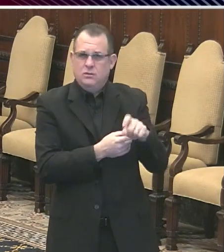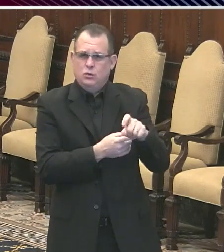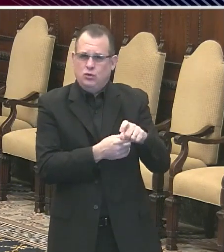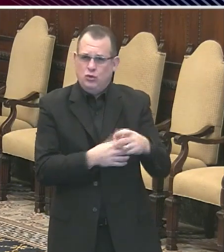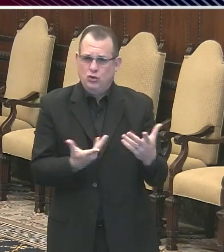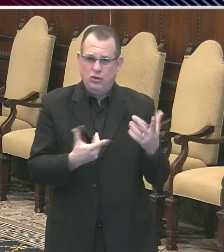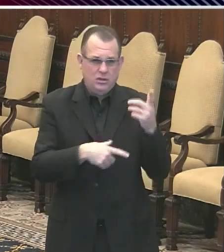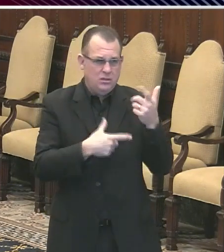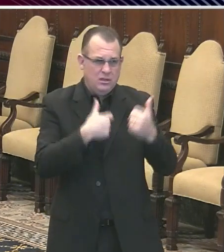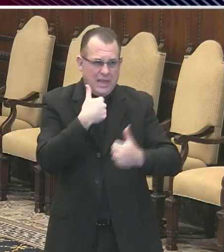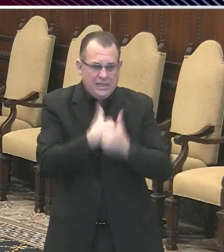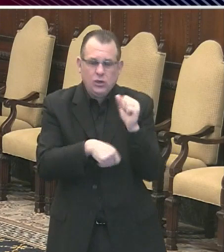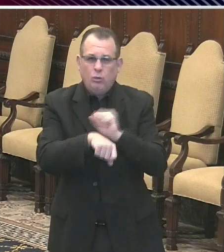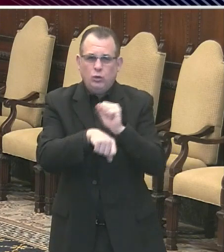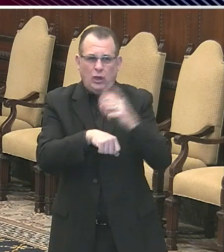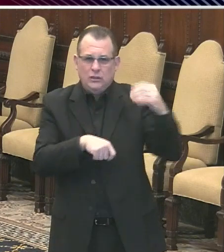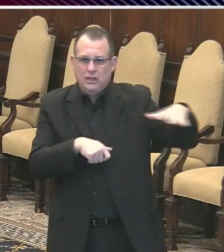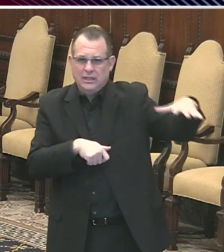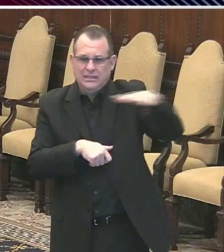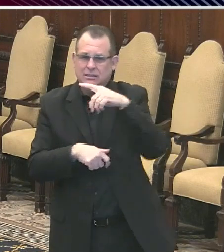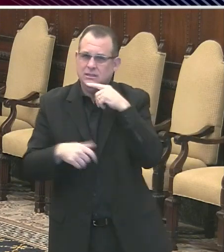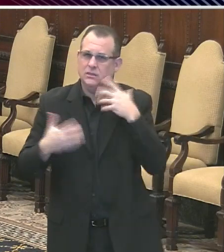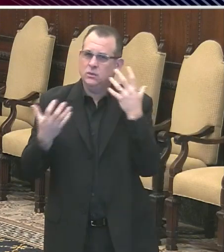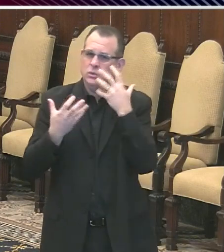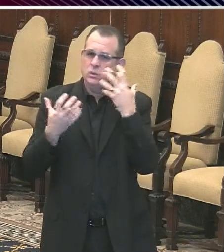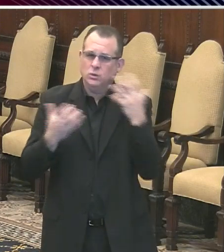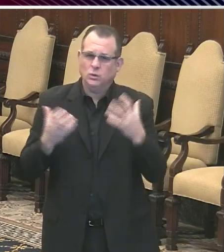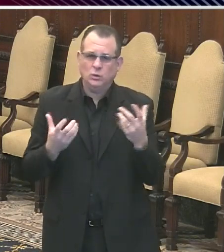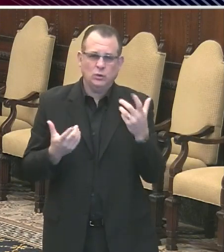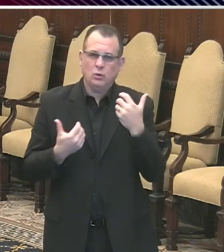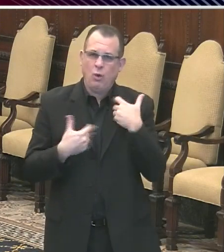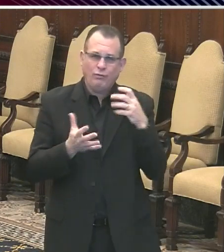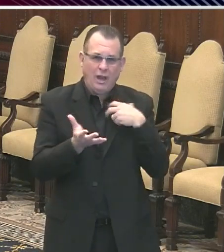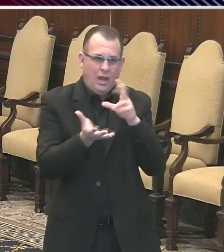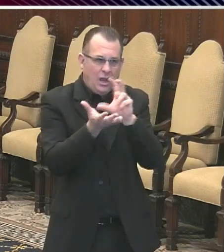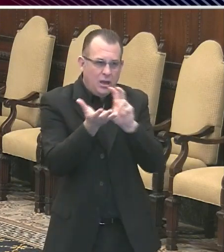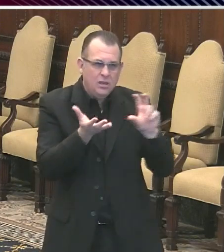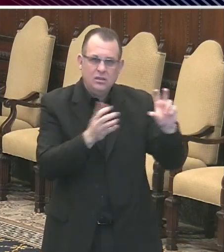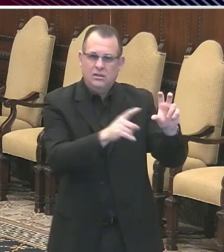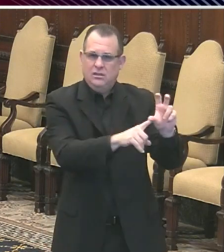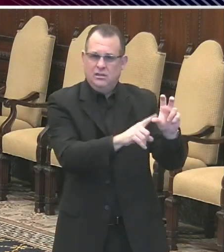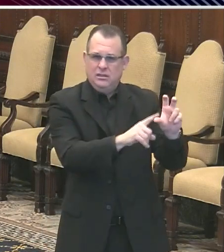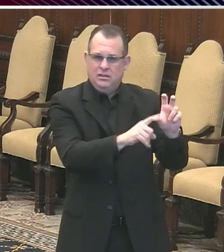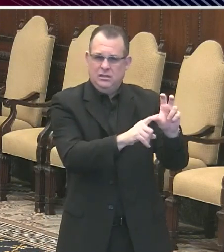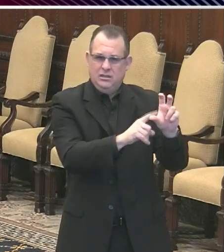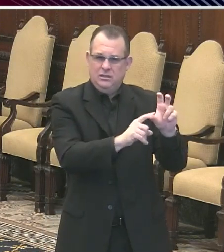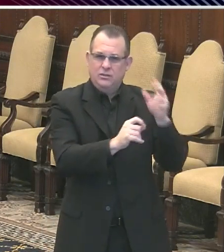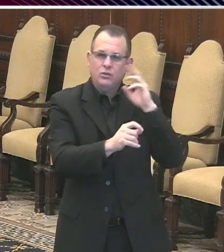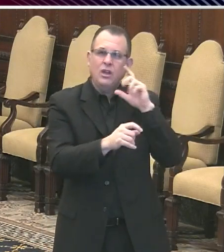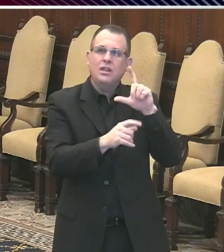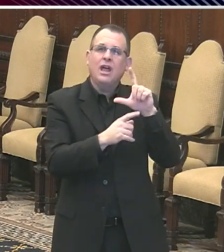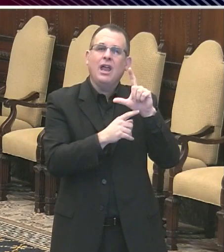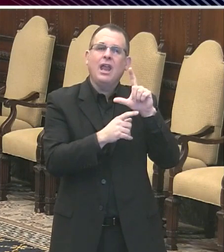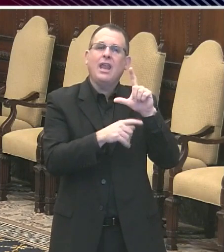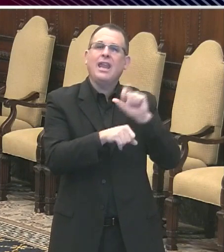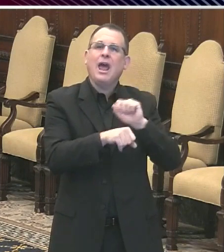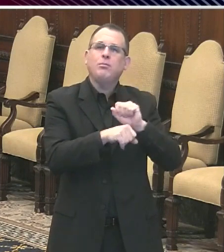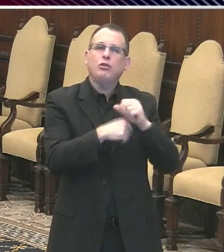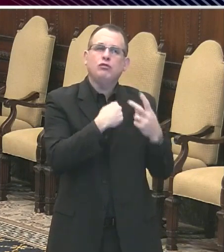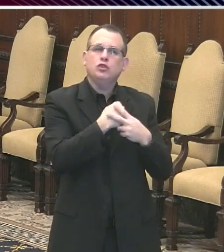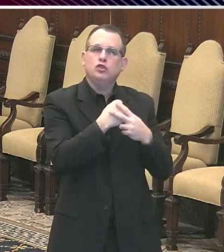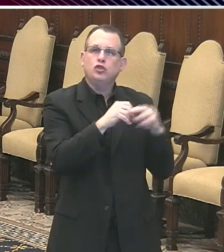hazardous situation. And that money was budgeted already in our Labor Reserve Fund, so I have no idea what she's talking about.